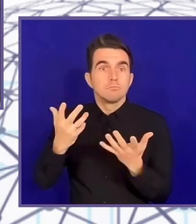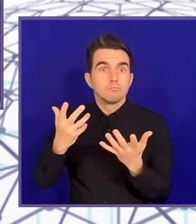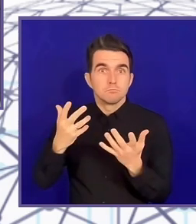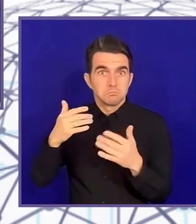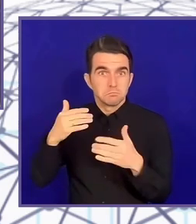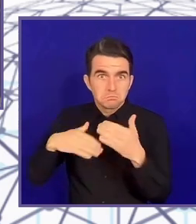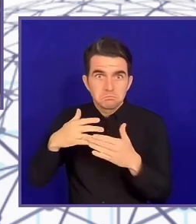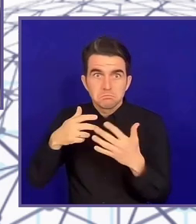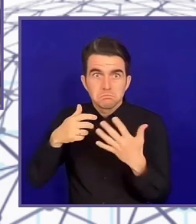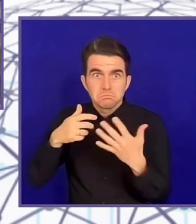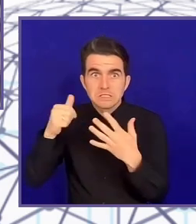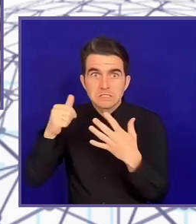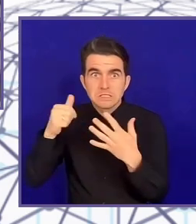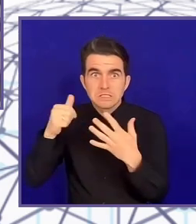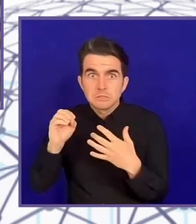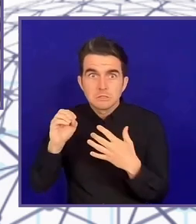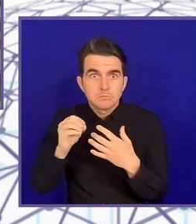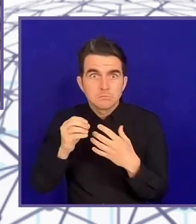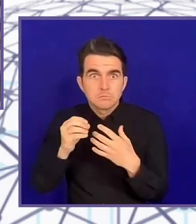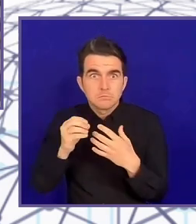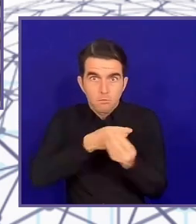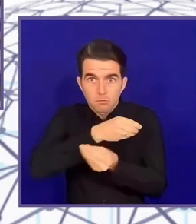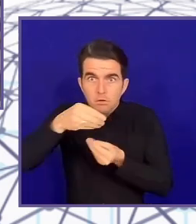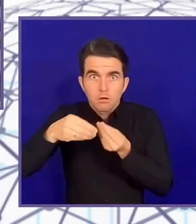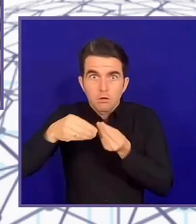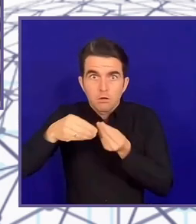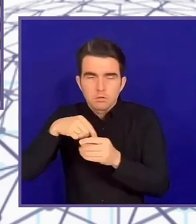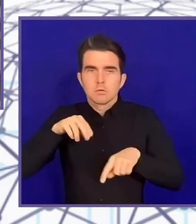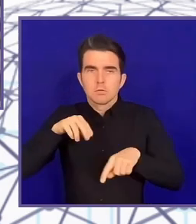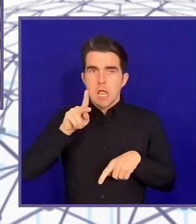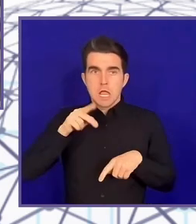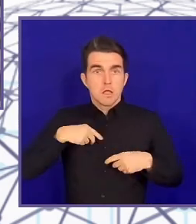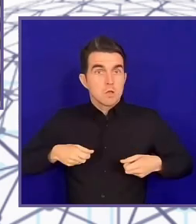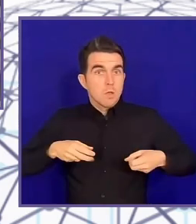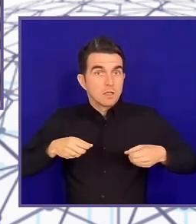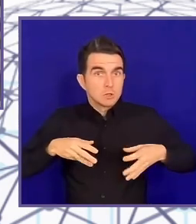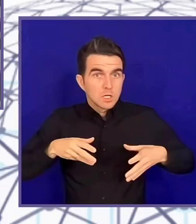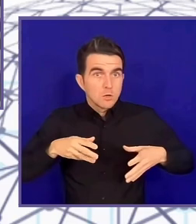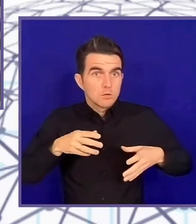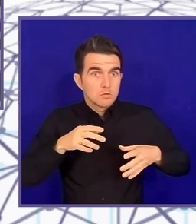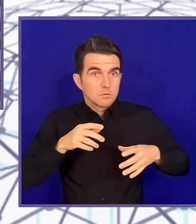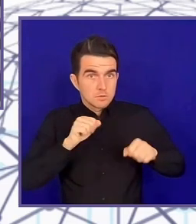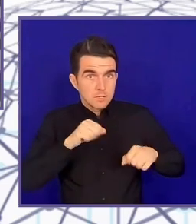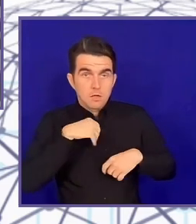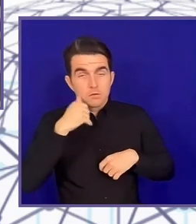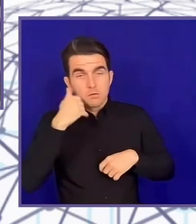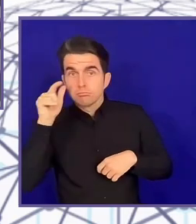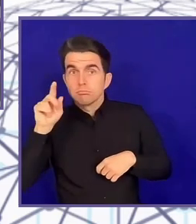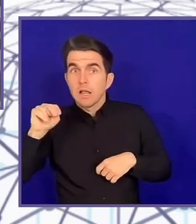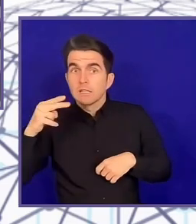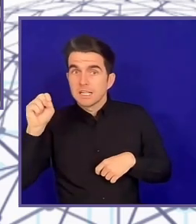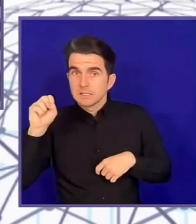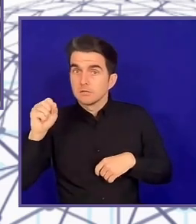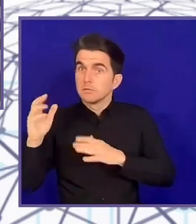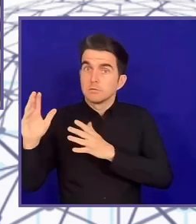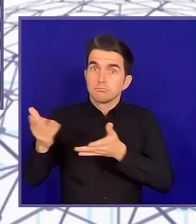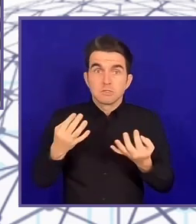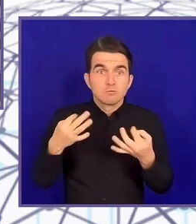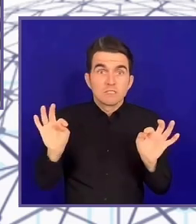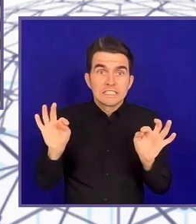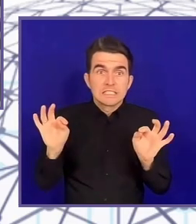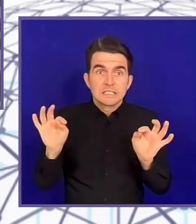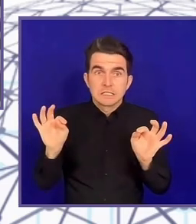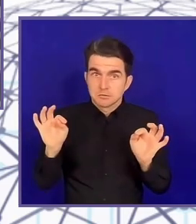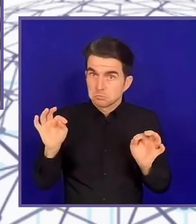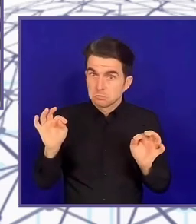And the minute they're returned, the serial number is filed off so the NHS can't be sued if anybody decides to use it. And they're just put